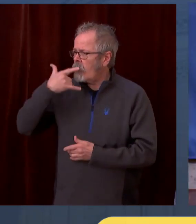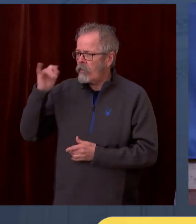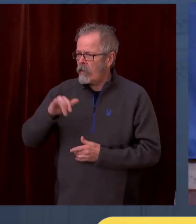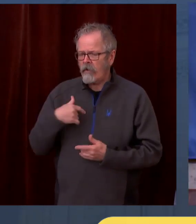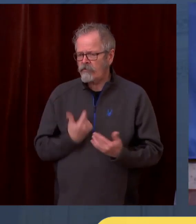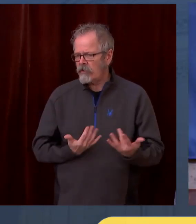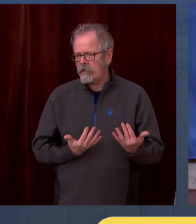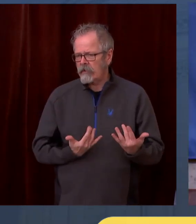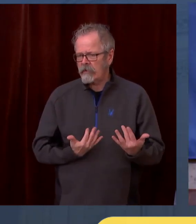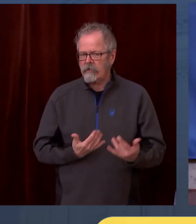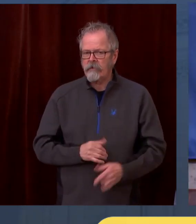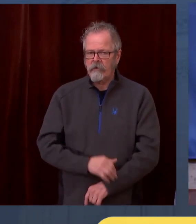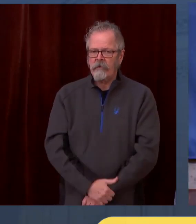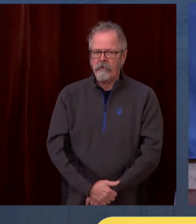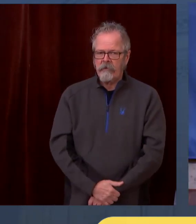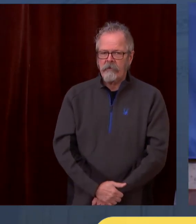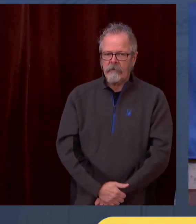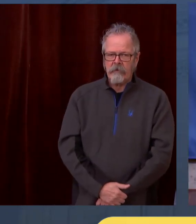Governor, any closing remarks?